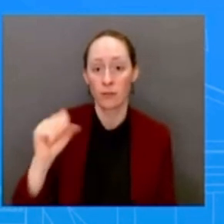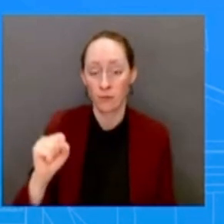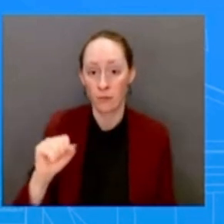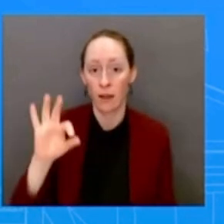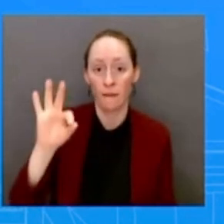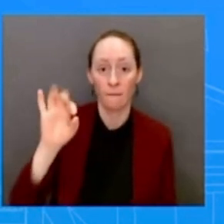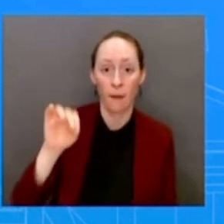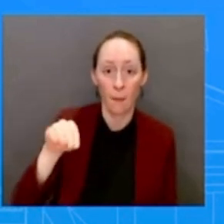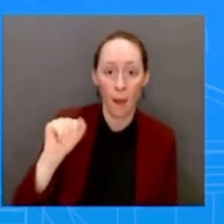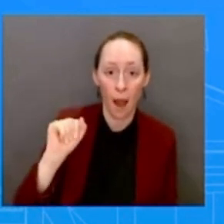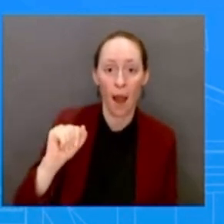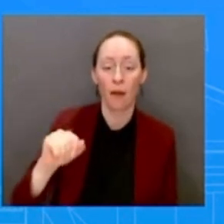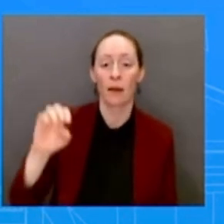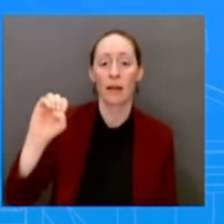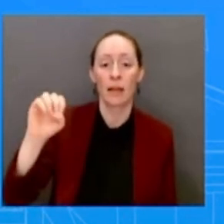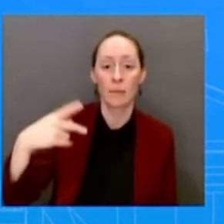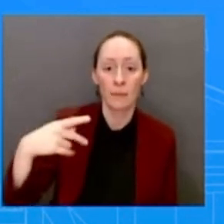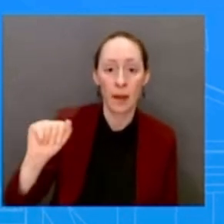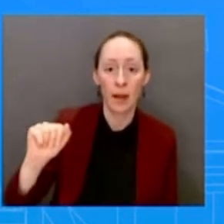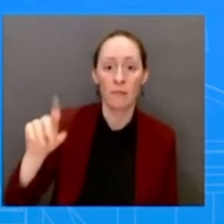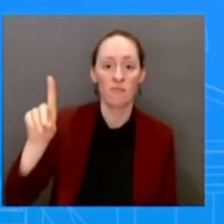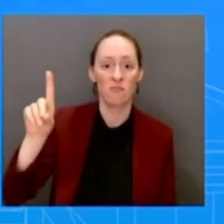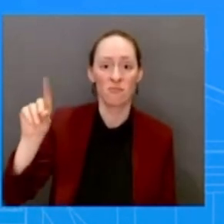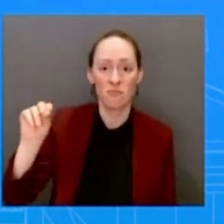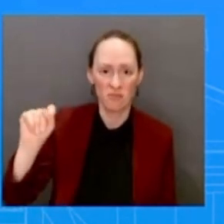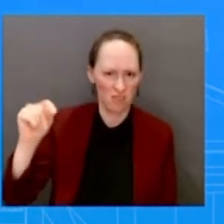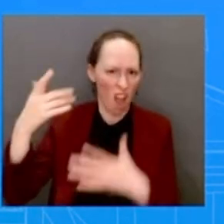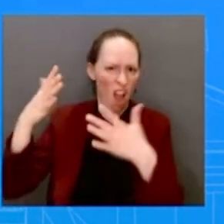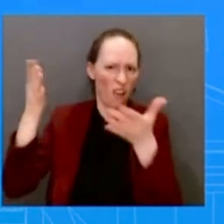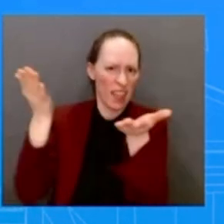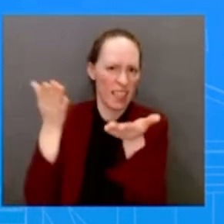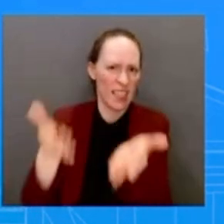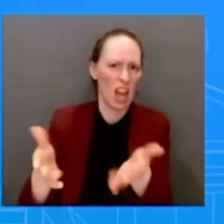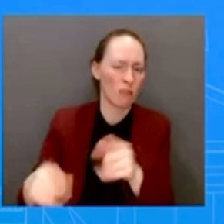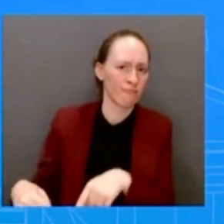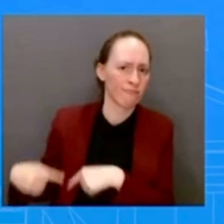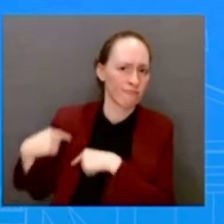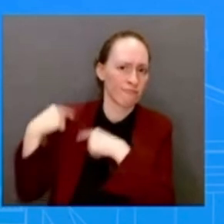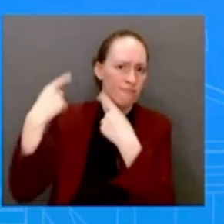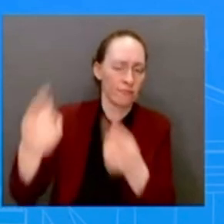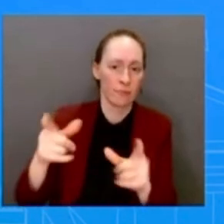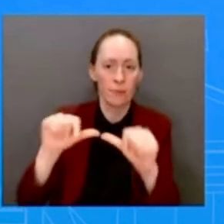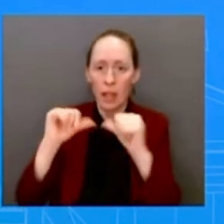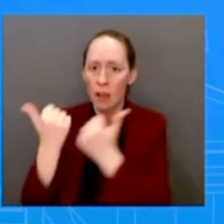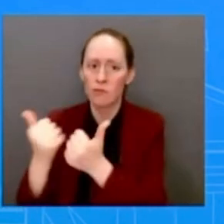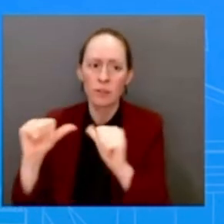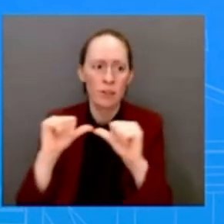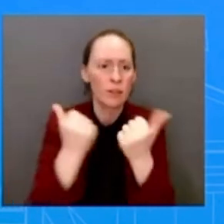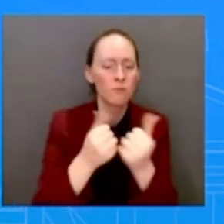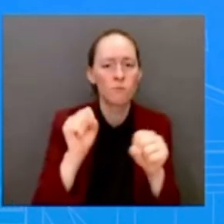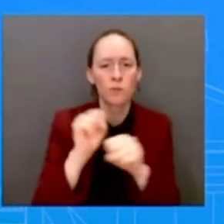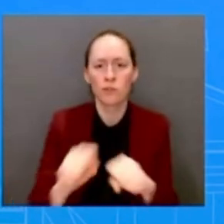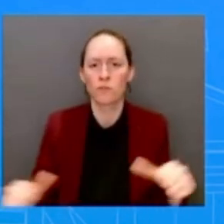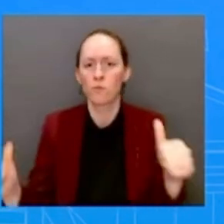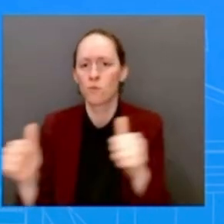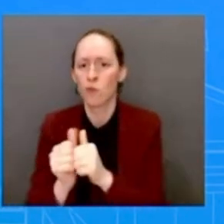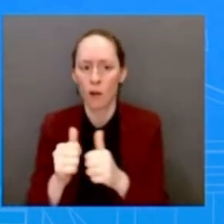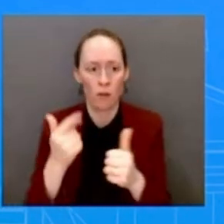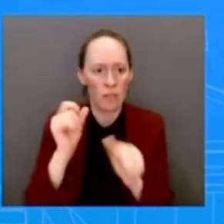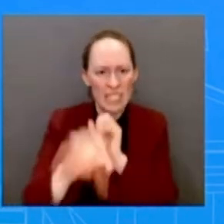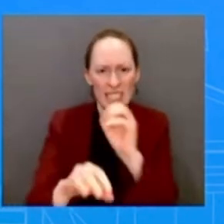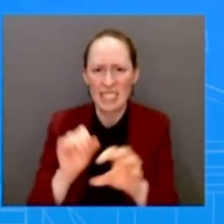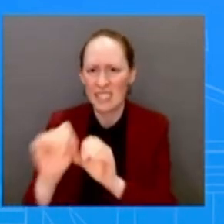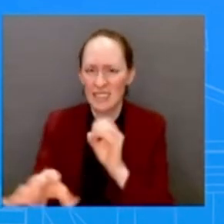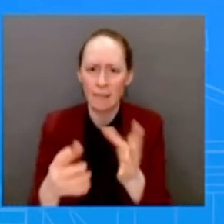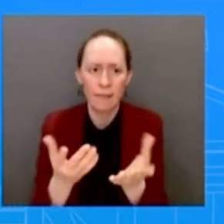the ground and it's been a multi-agency effort to make sure that they get what they need, to make sure that they have that safe air, that safe